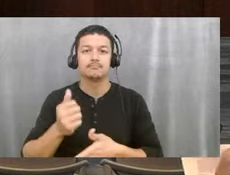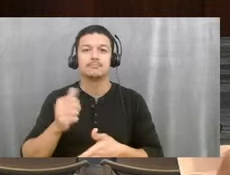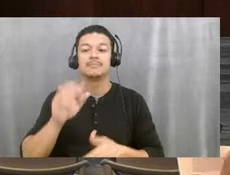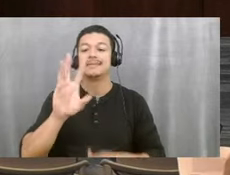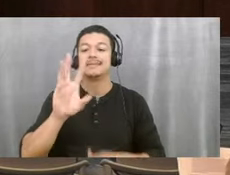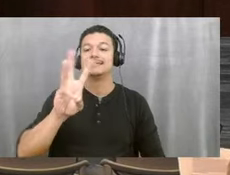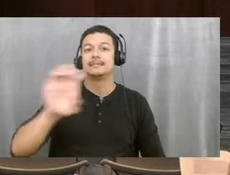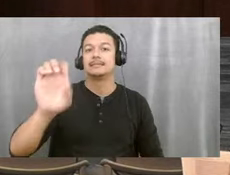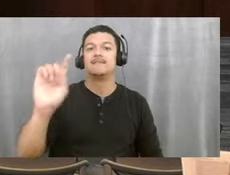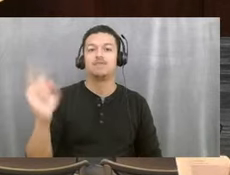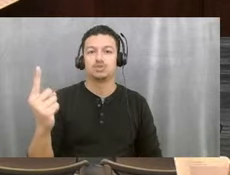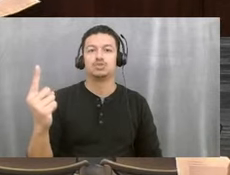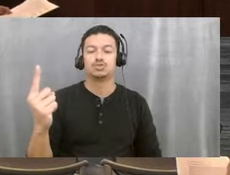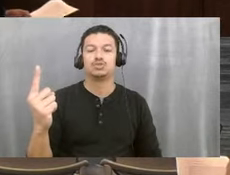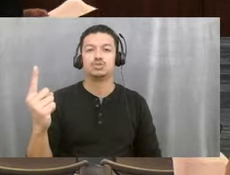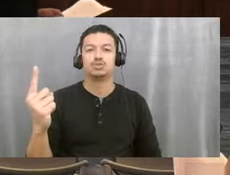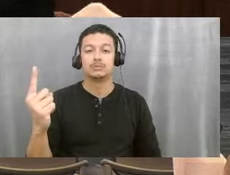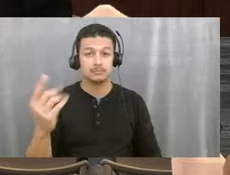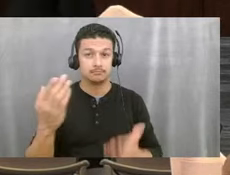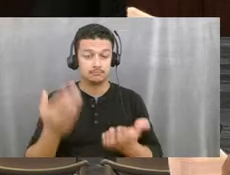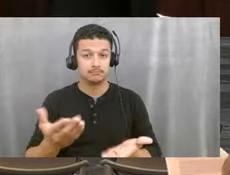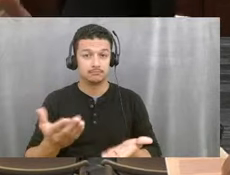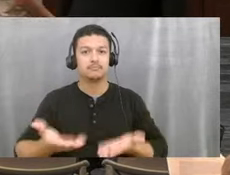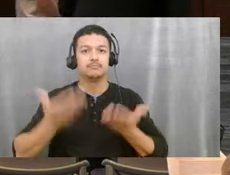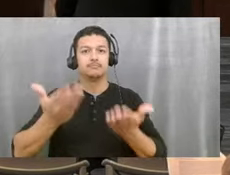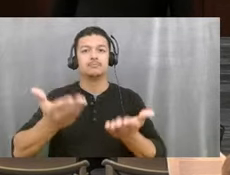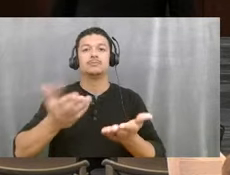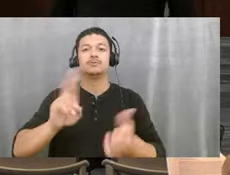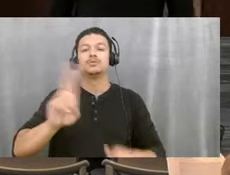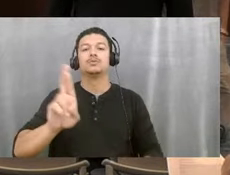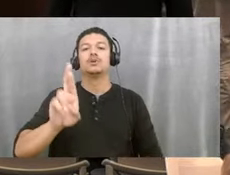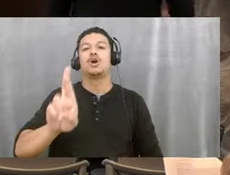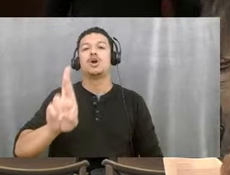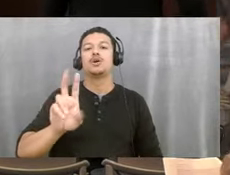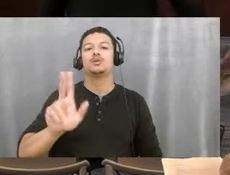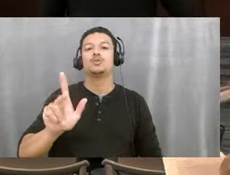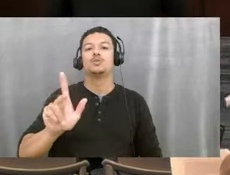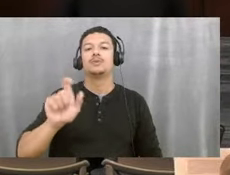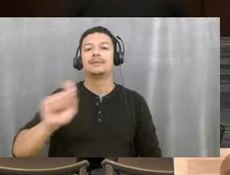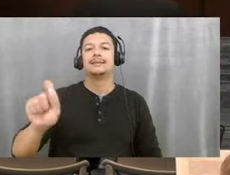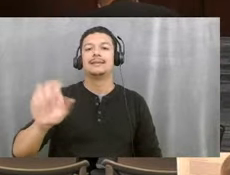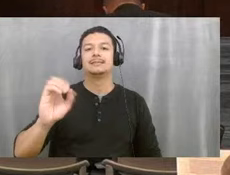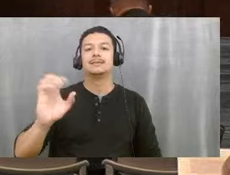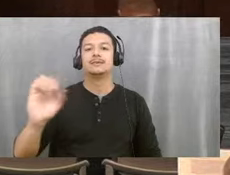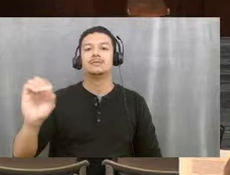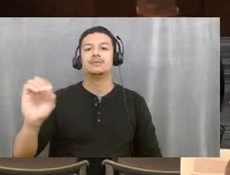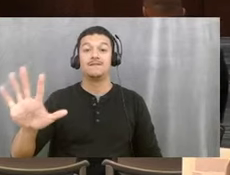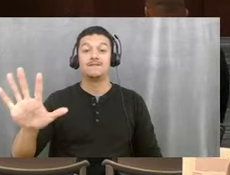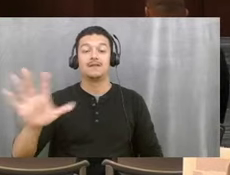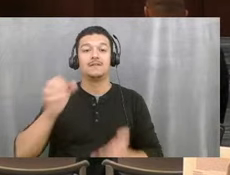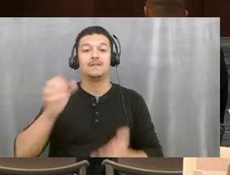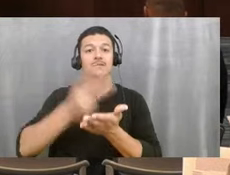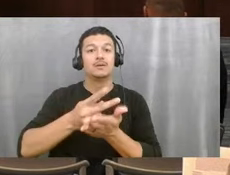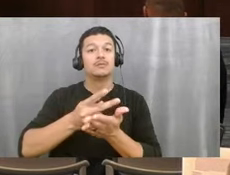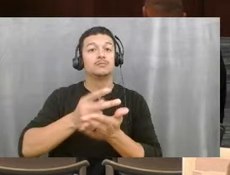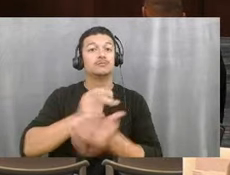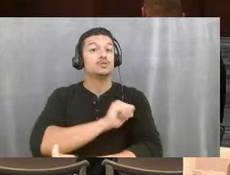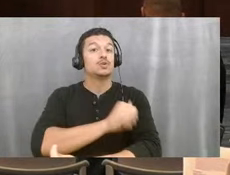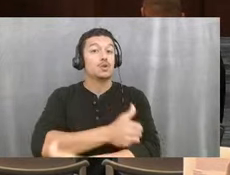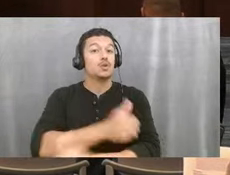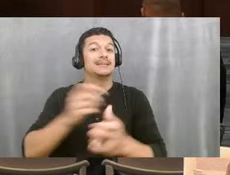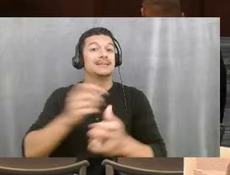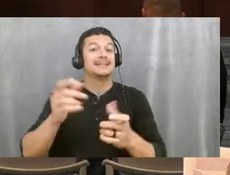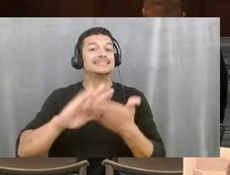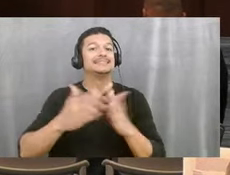first. This is proposed resolution number R23-005, approve and authorize the city manager to sign the